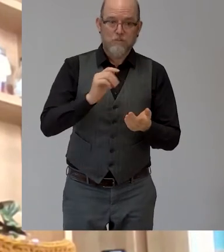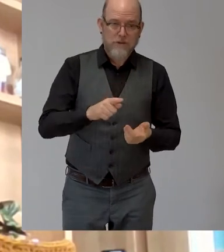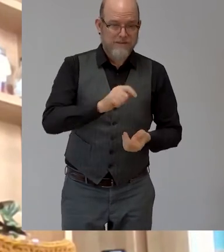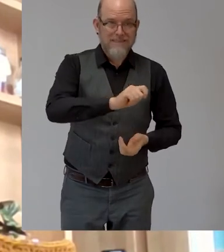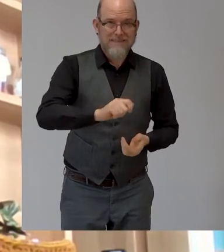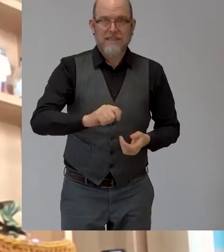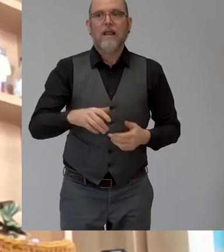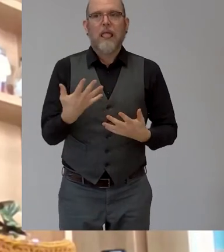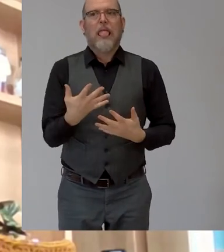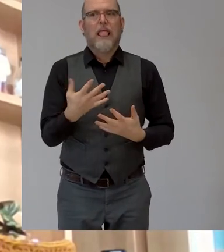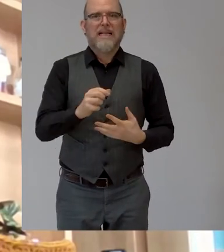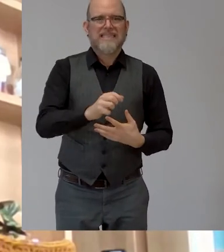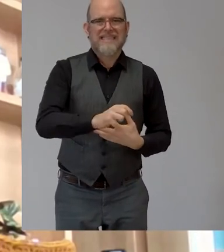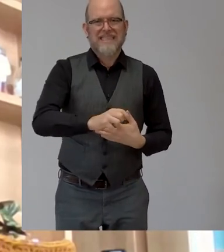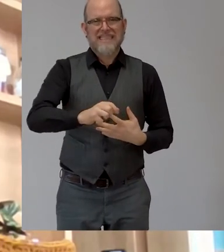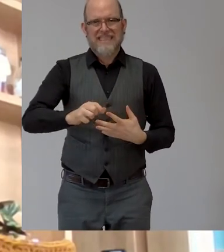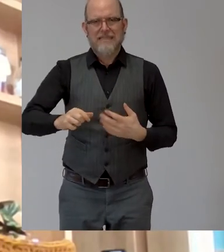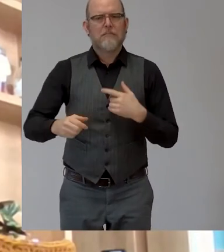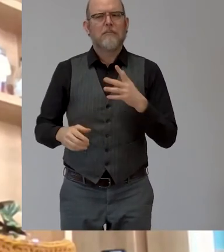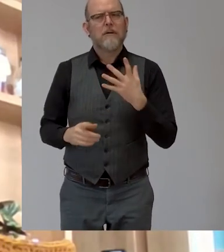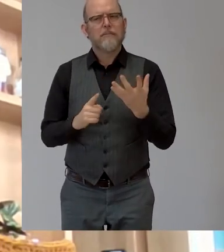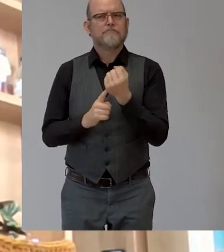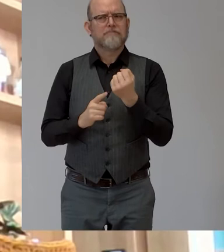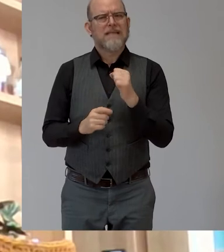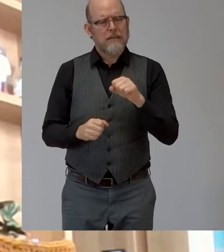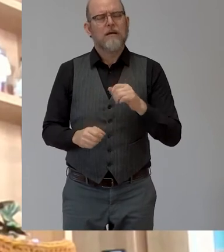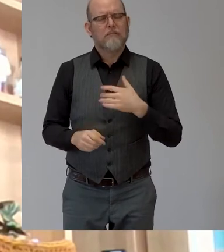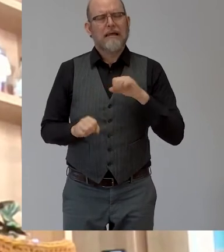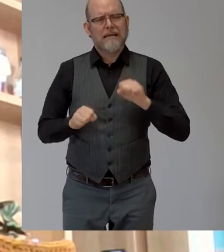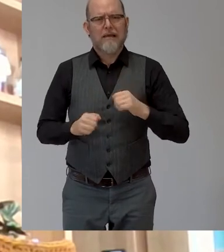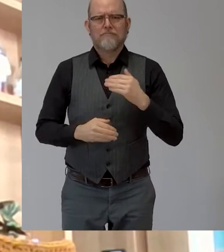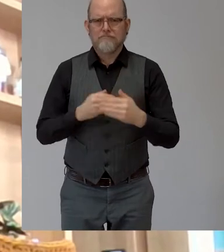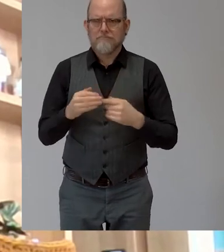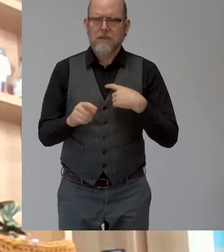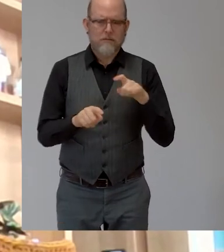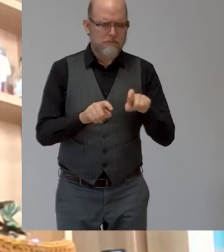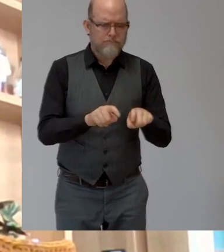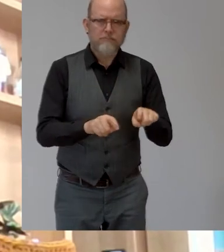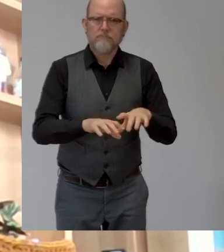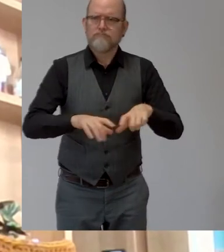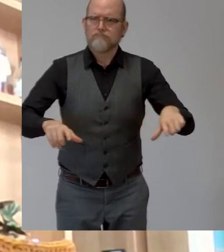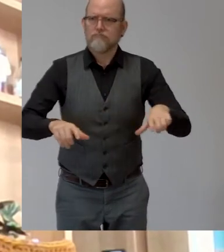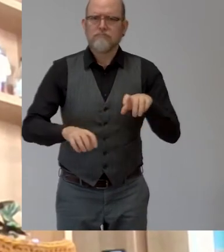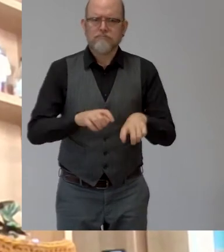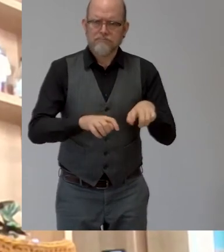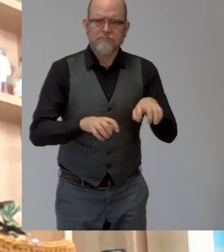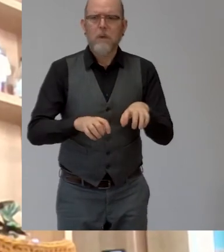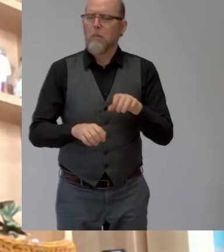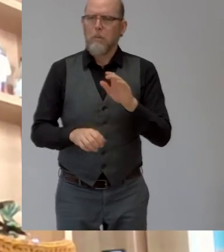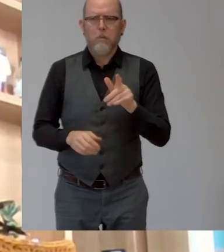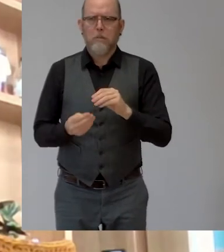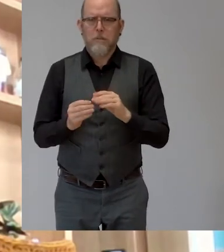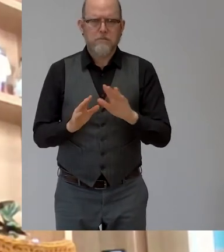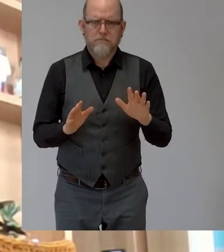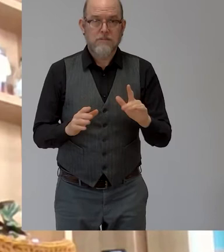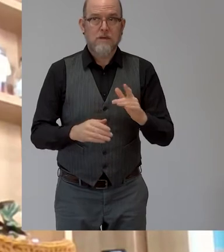i managed to go through that pretty well with uh with typing and for me it's uh the computer really helps